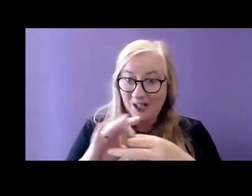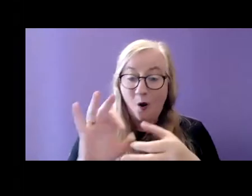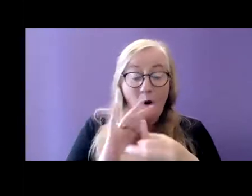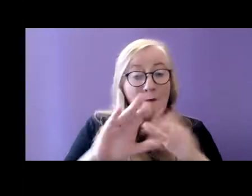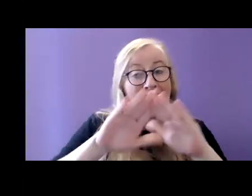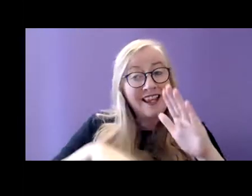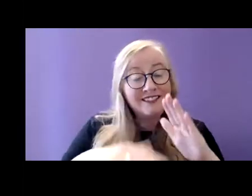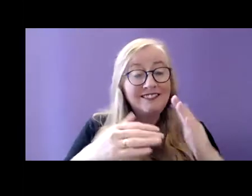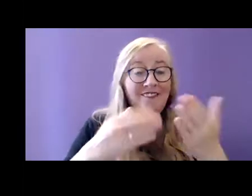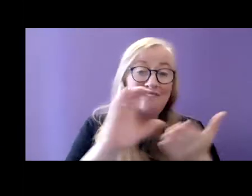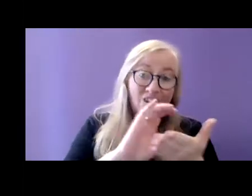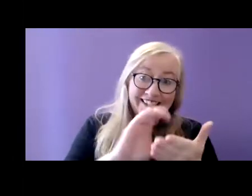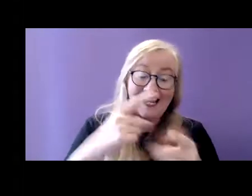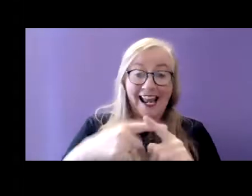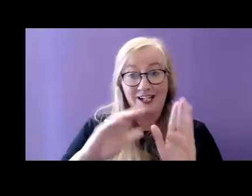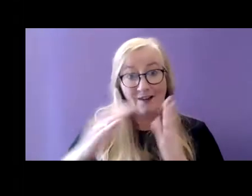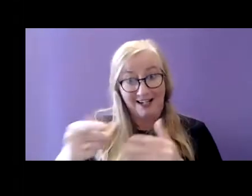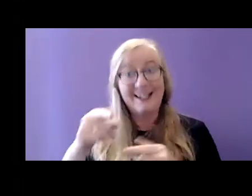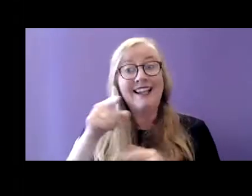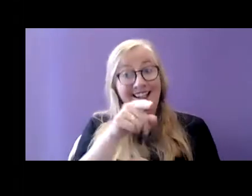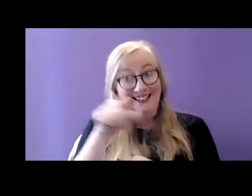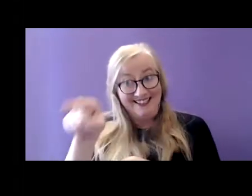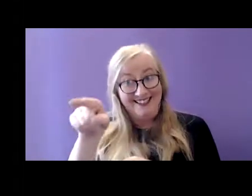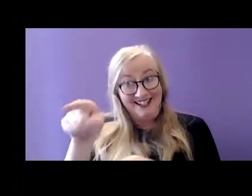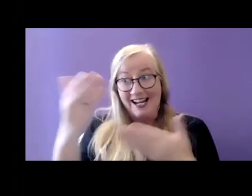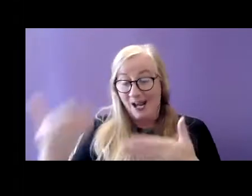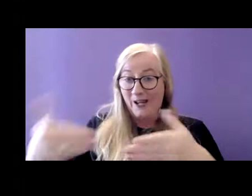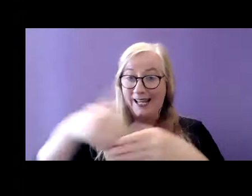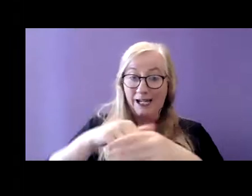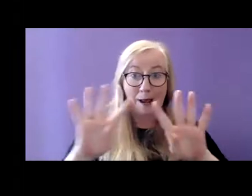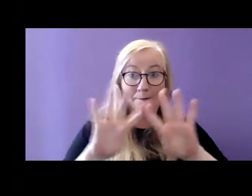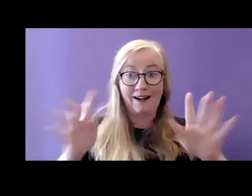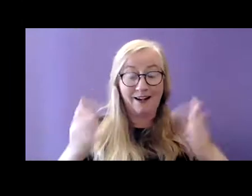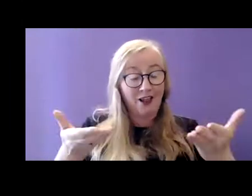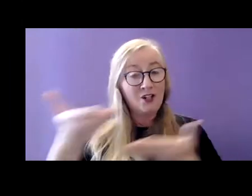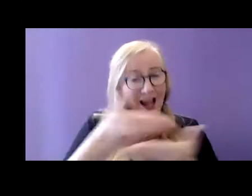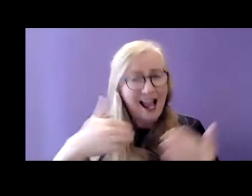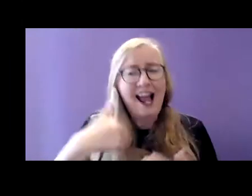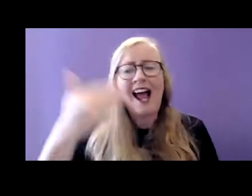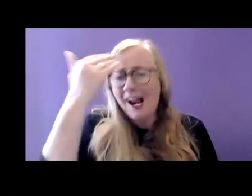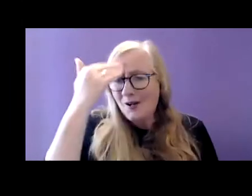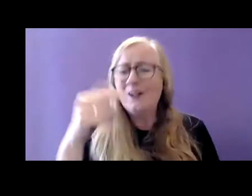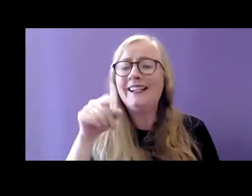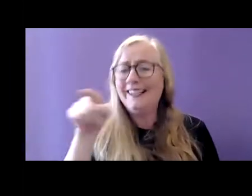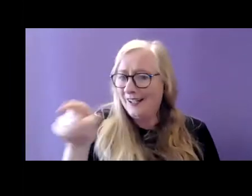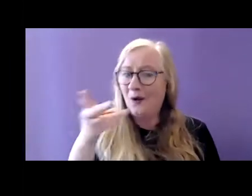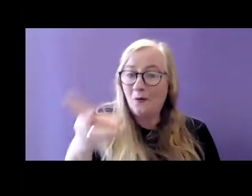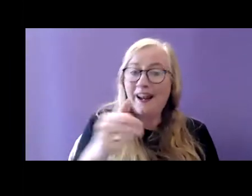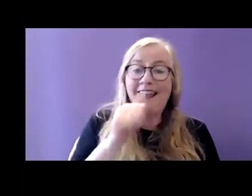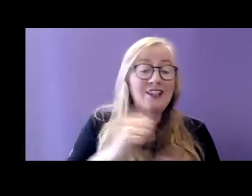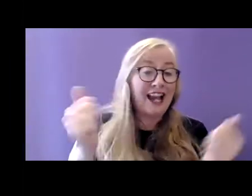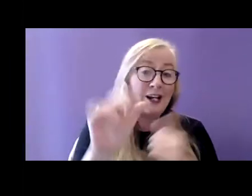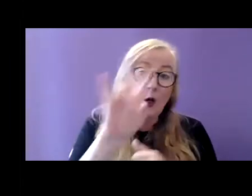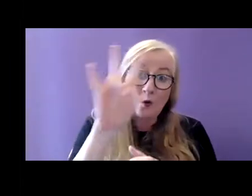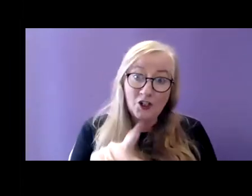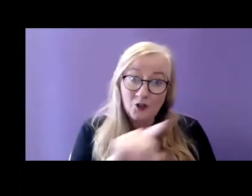Funding and Delivery, is taking part in the panel discussion. And I know you will be able to answer any questions you may